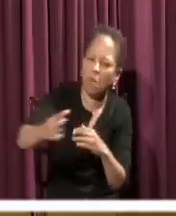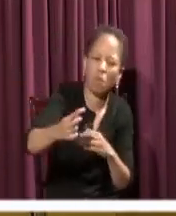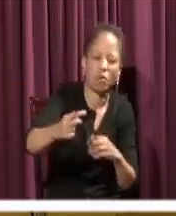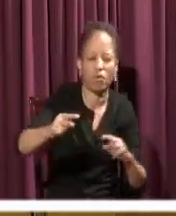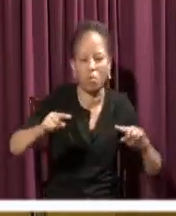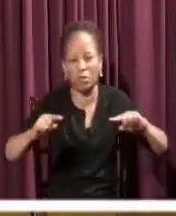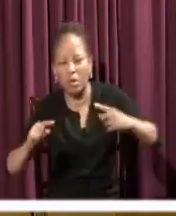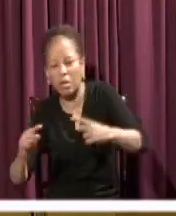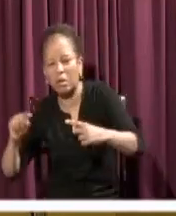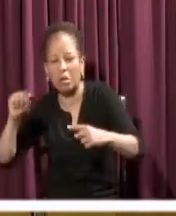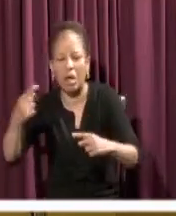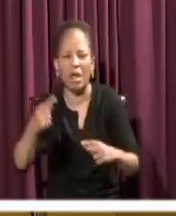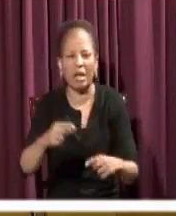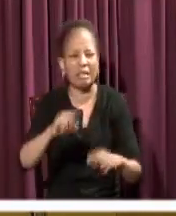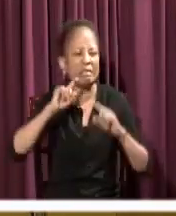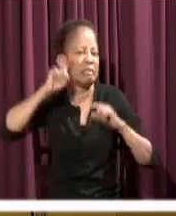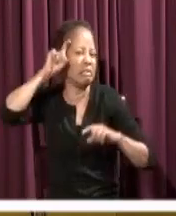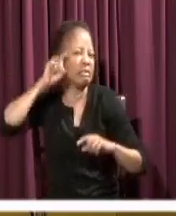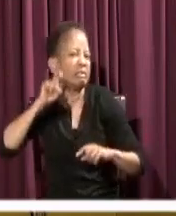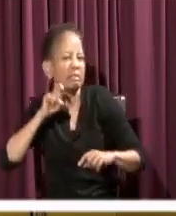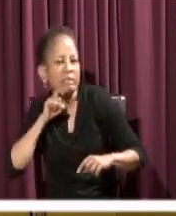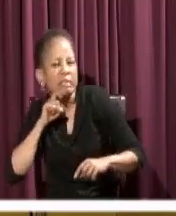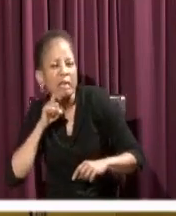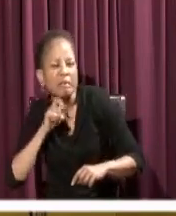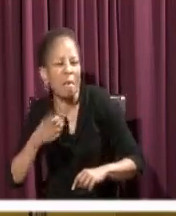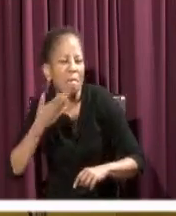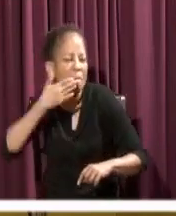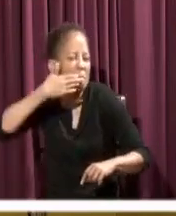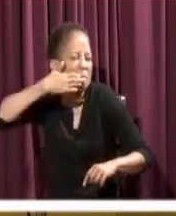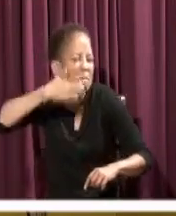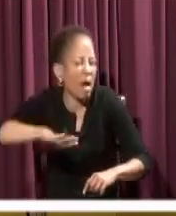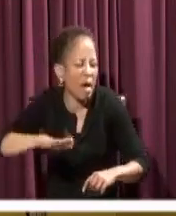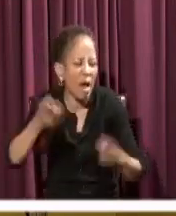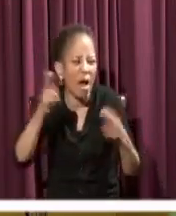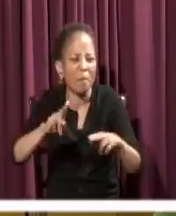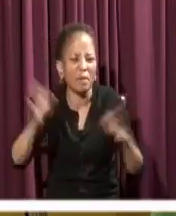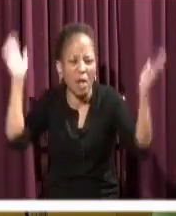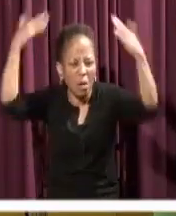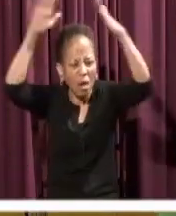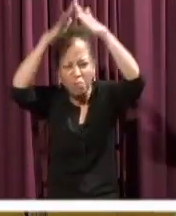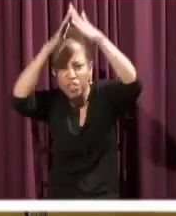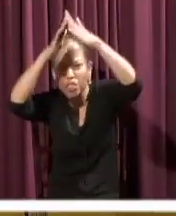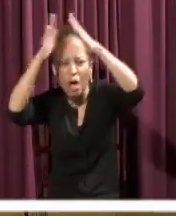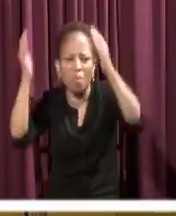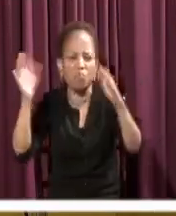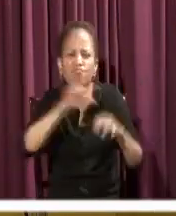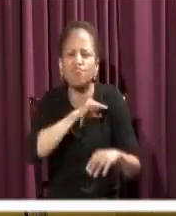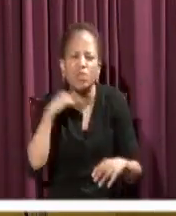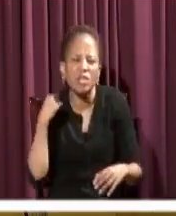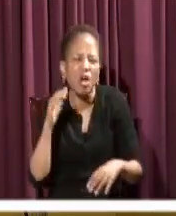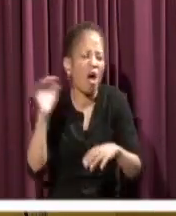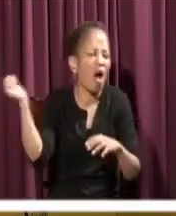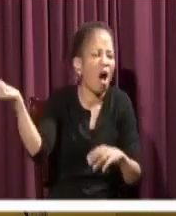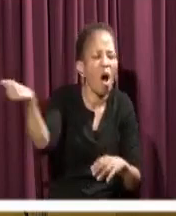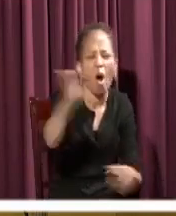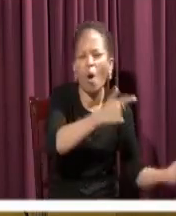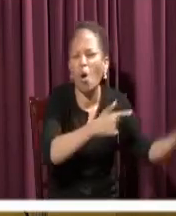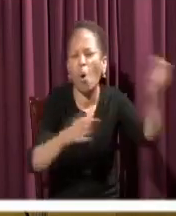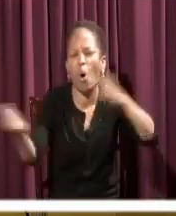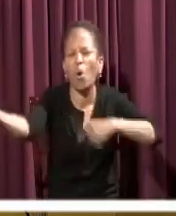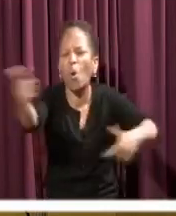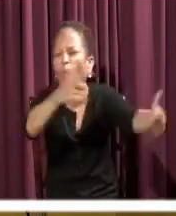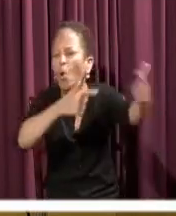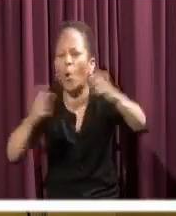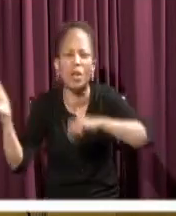the sex scandals, from the bishops, from the priests, from the religious, from every single